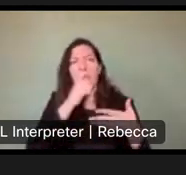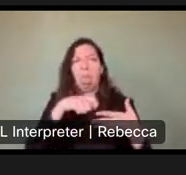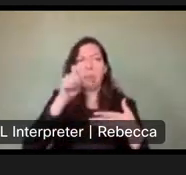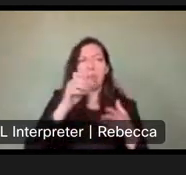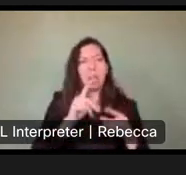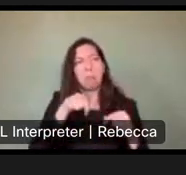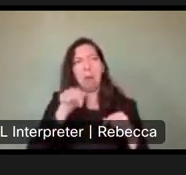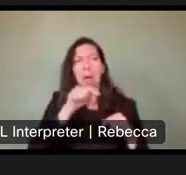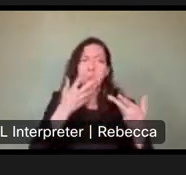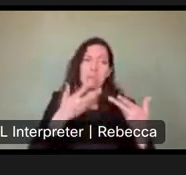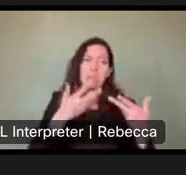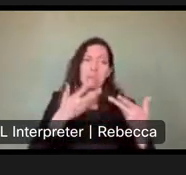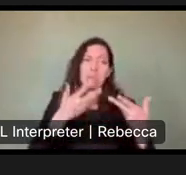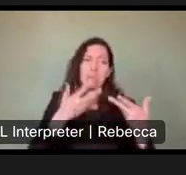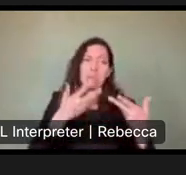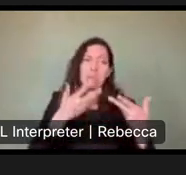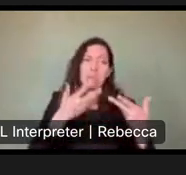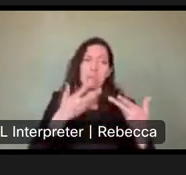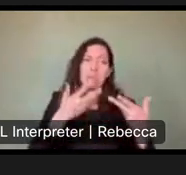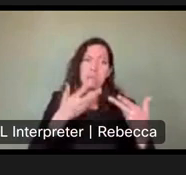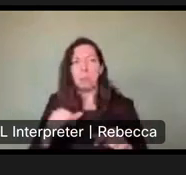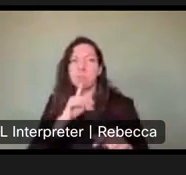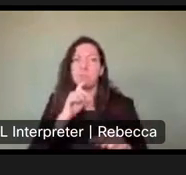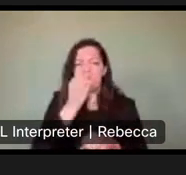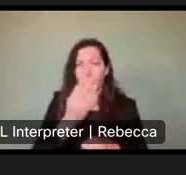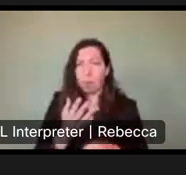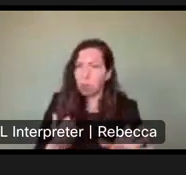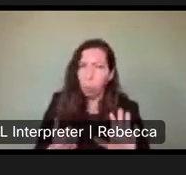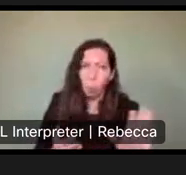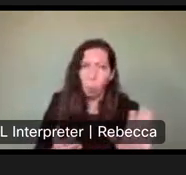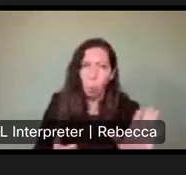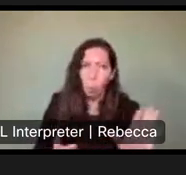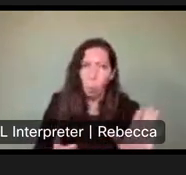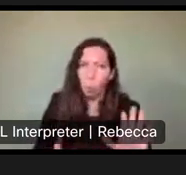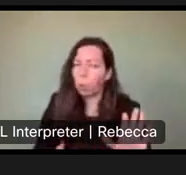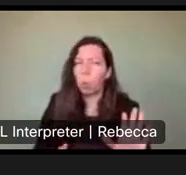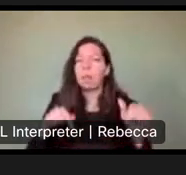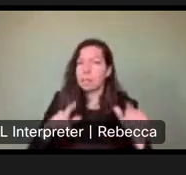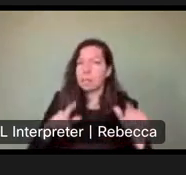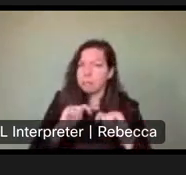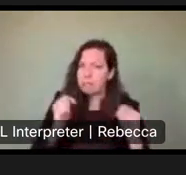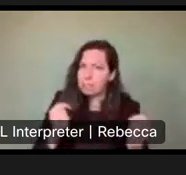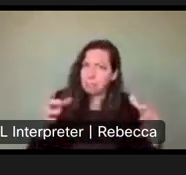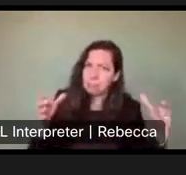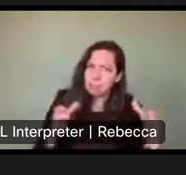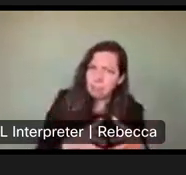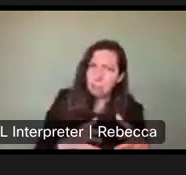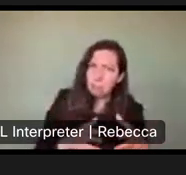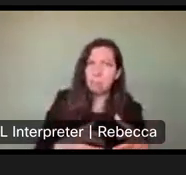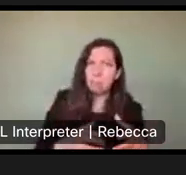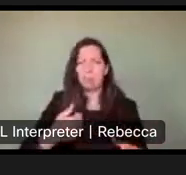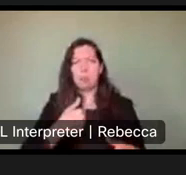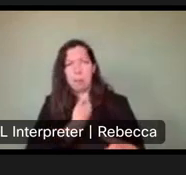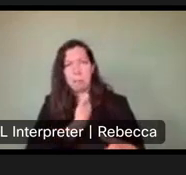intentions to listen to the public. Folks, we this team, uh, and myself, we have been across the state will